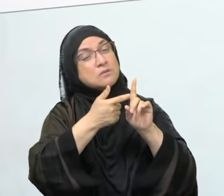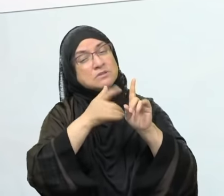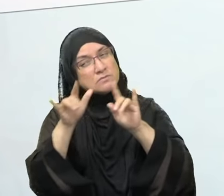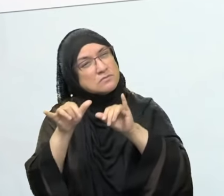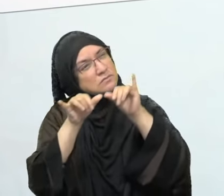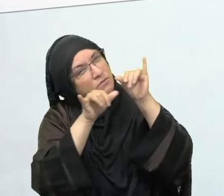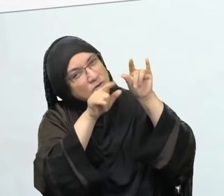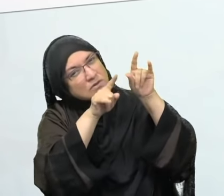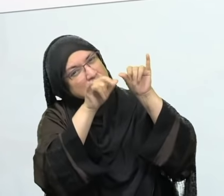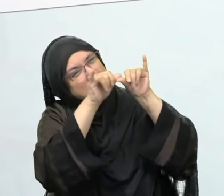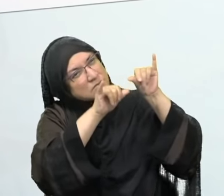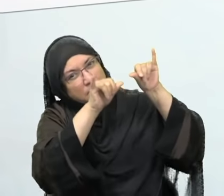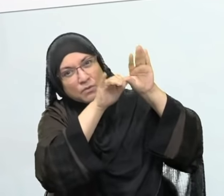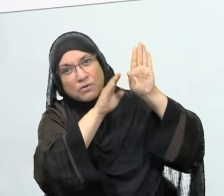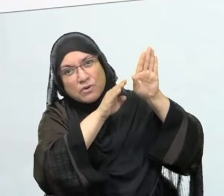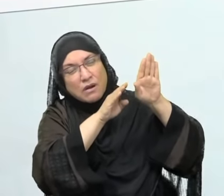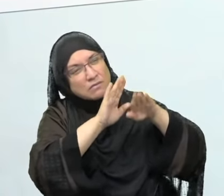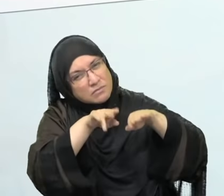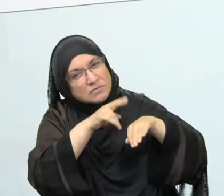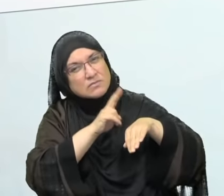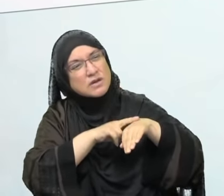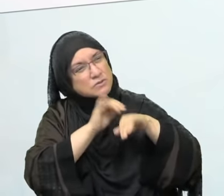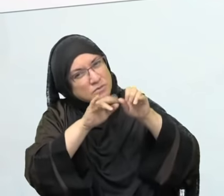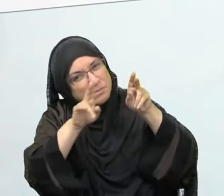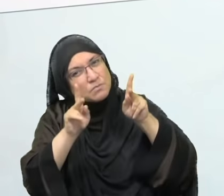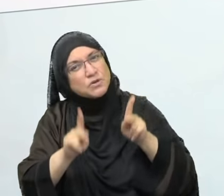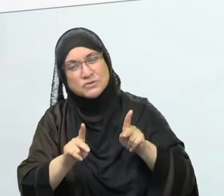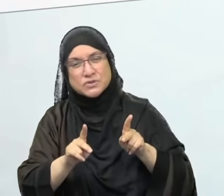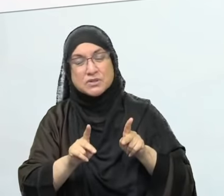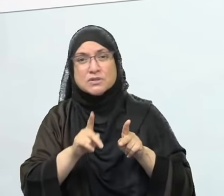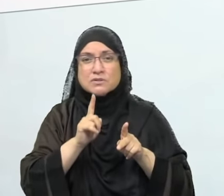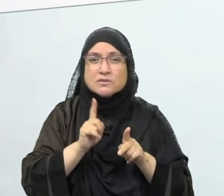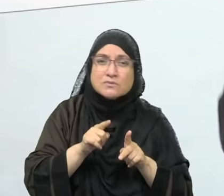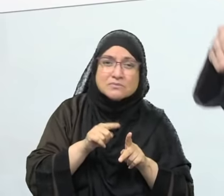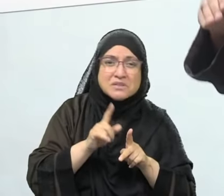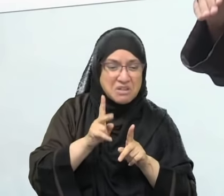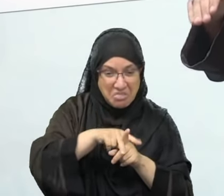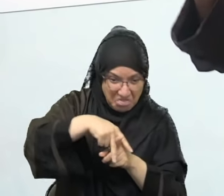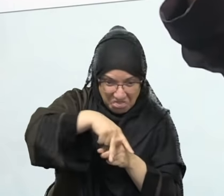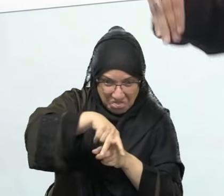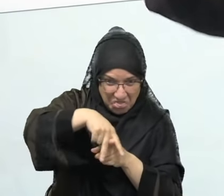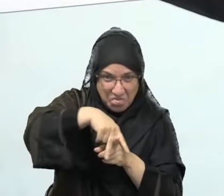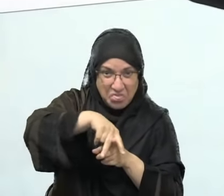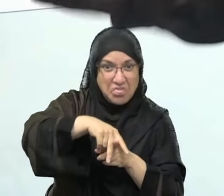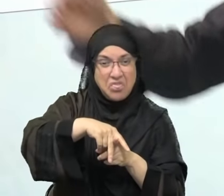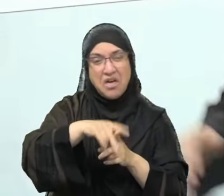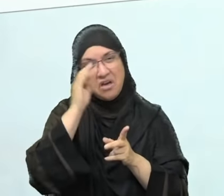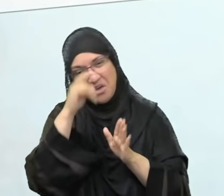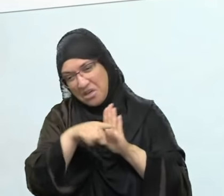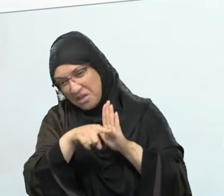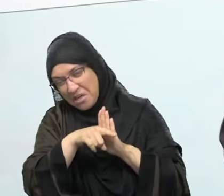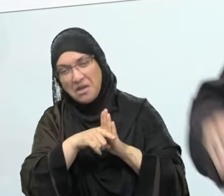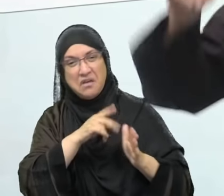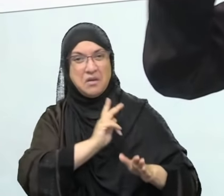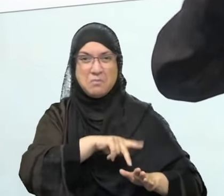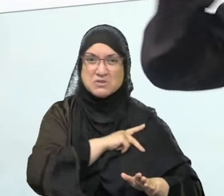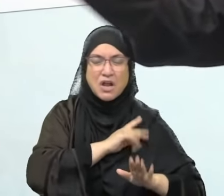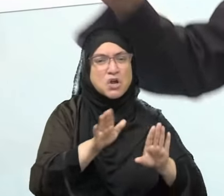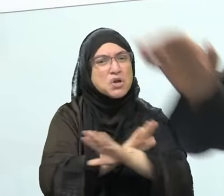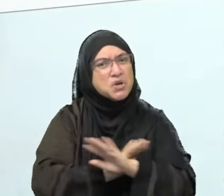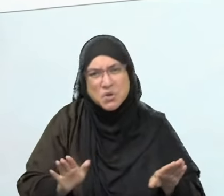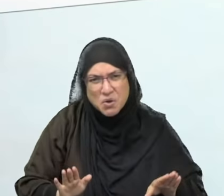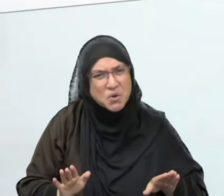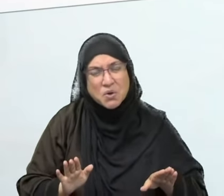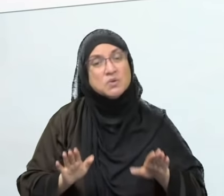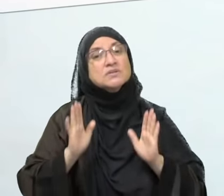borderline kethib or they're kethib and we're just not paying attention to it because we know of greater kethib, people that do